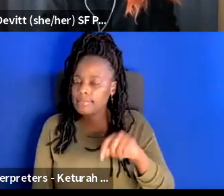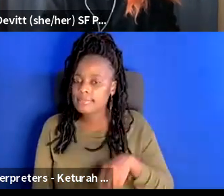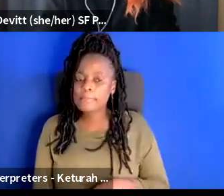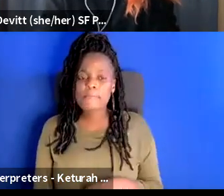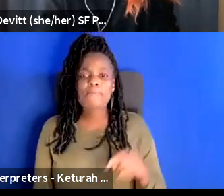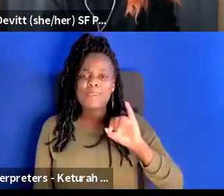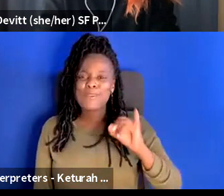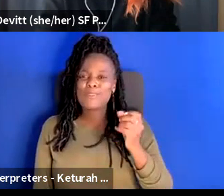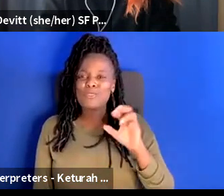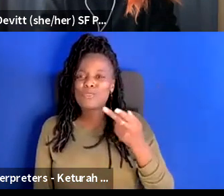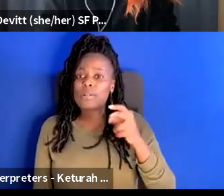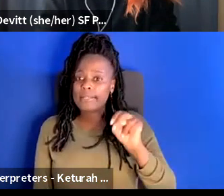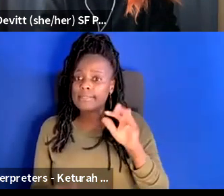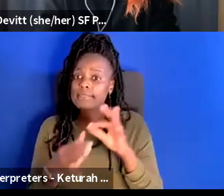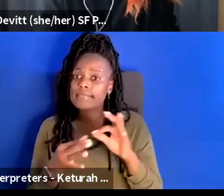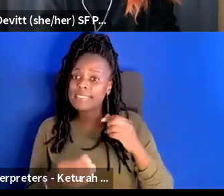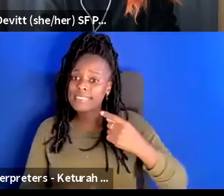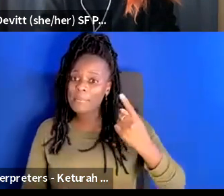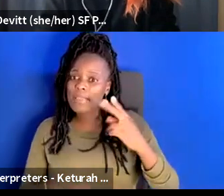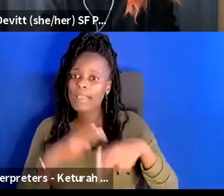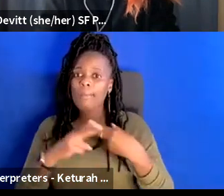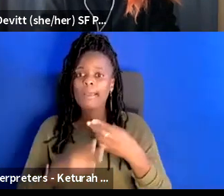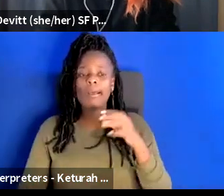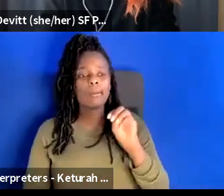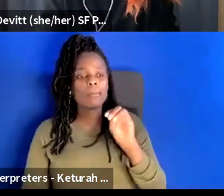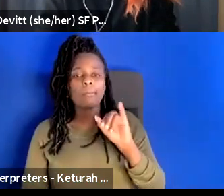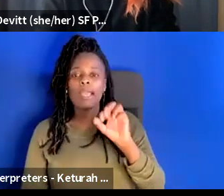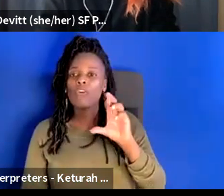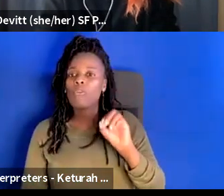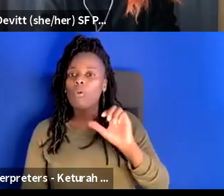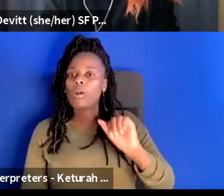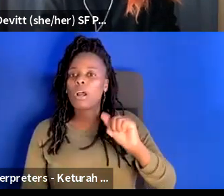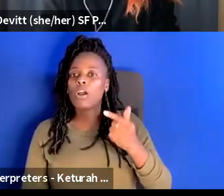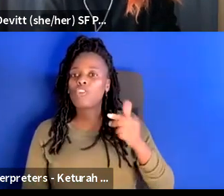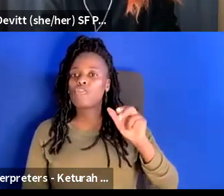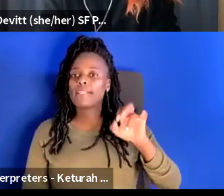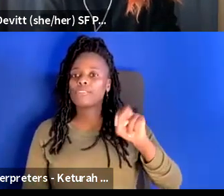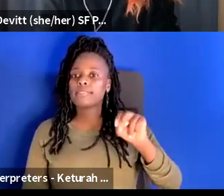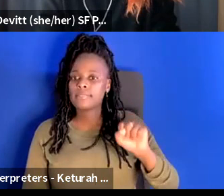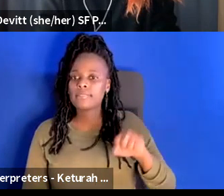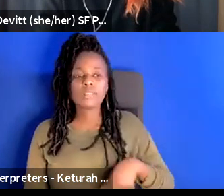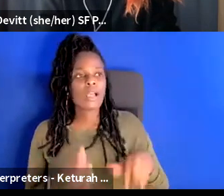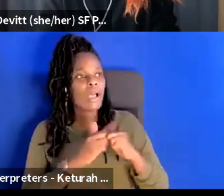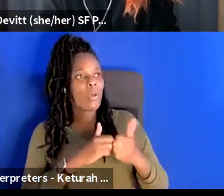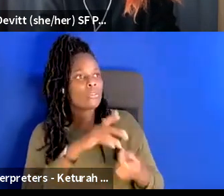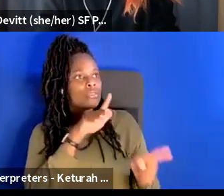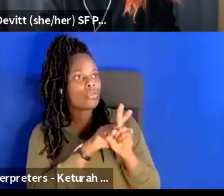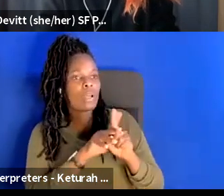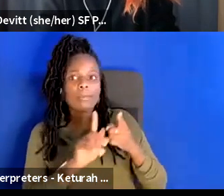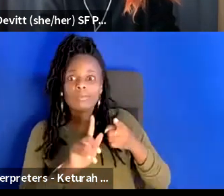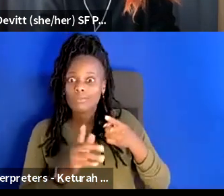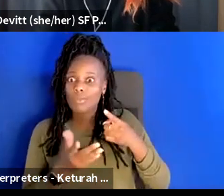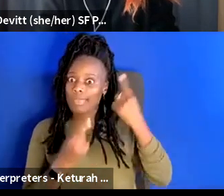something about you know the microaggressions and how those are are showing themselves from a communication theory standpoint